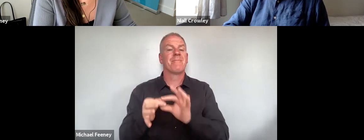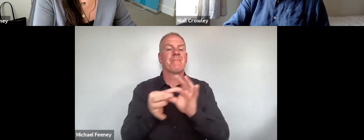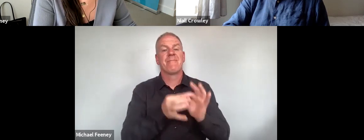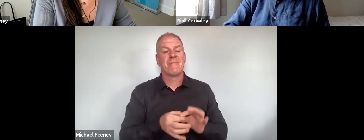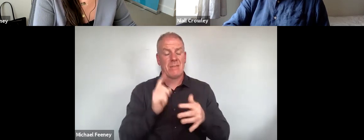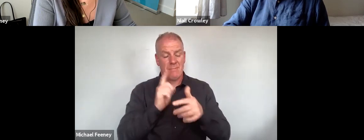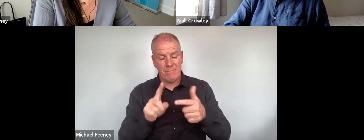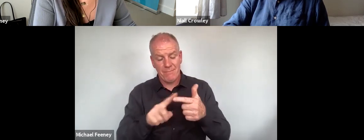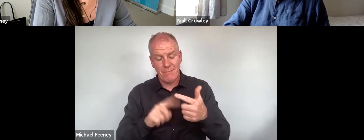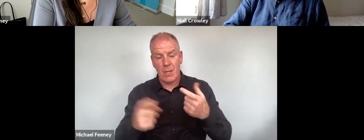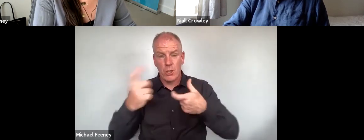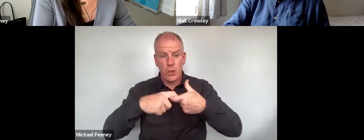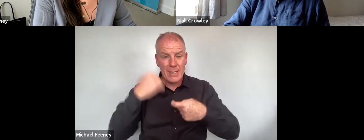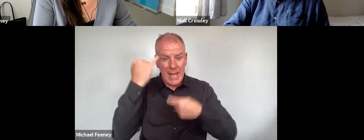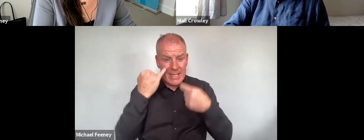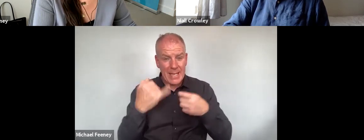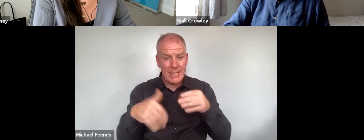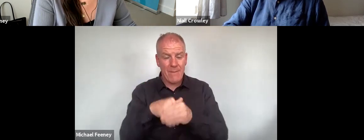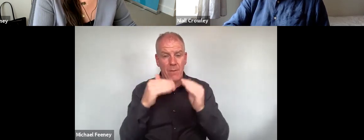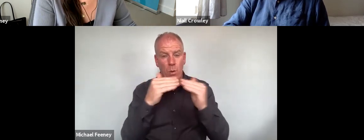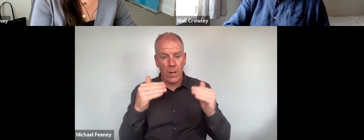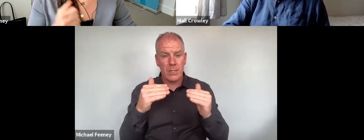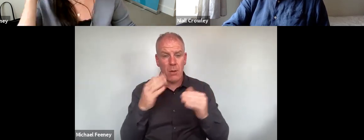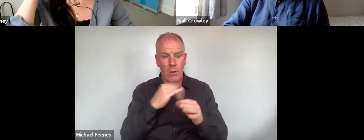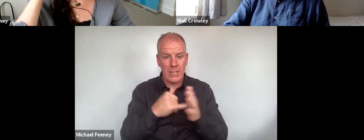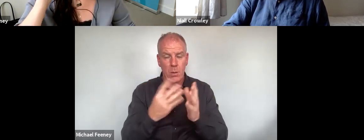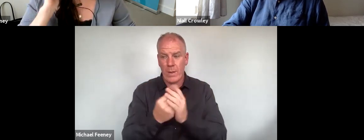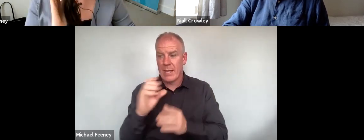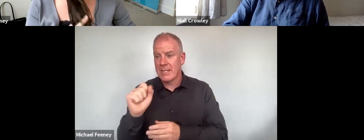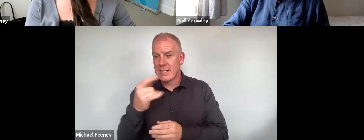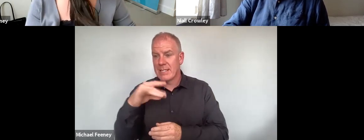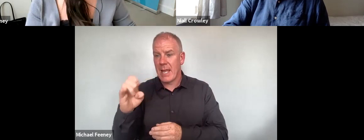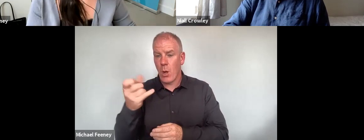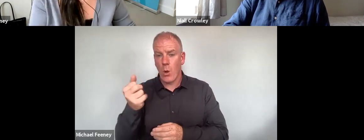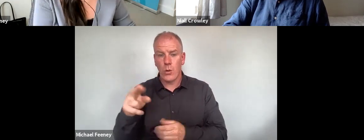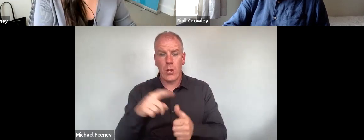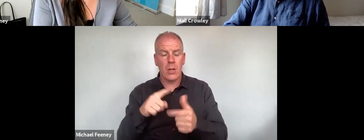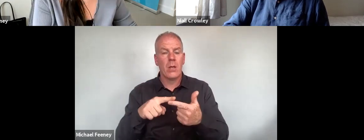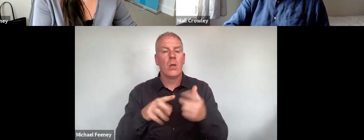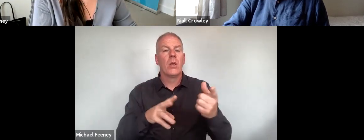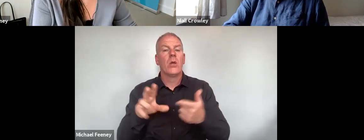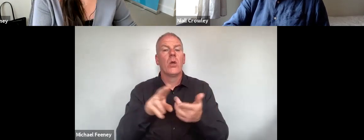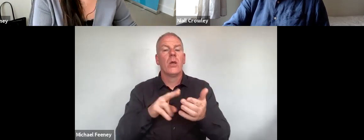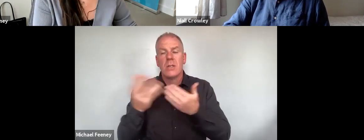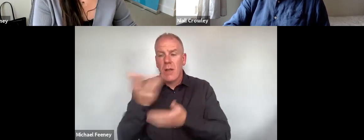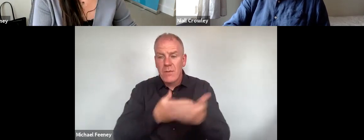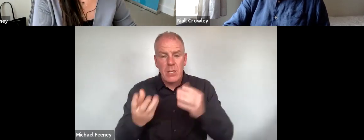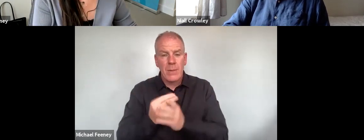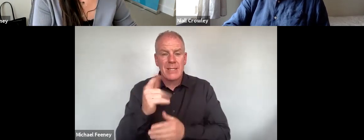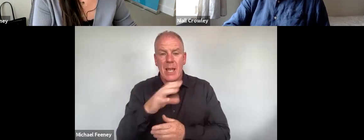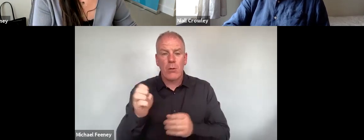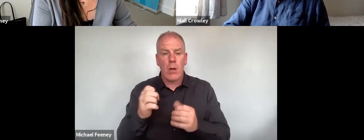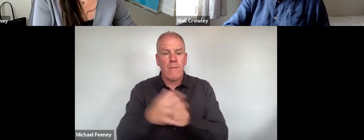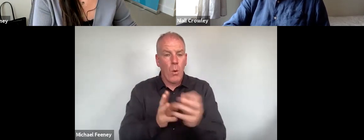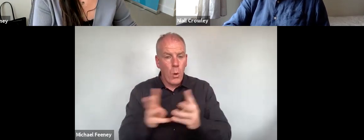of forms including joint initiatives by equality bodies with stakeholders, the use of stakeholder engagement as a working method for equality bodies and